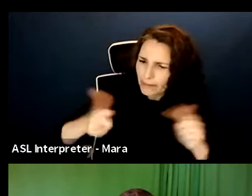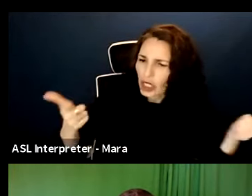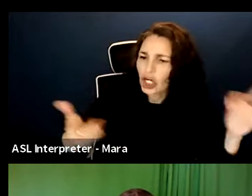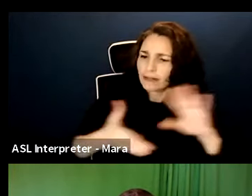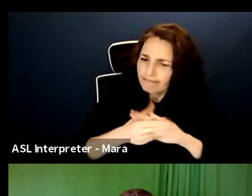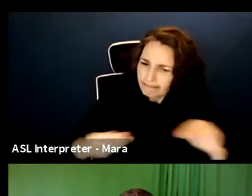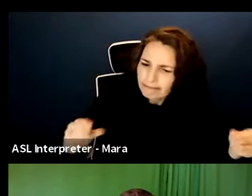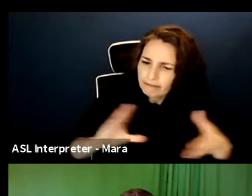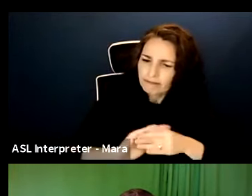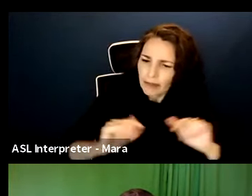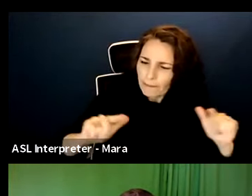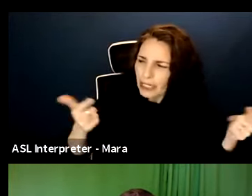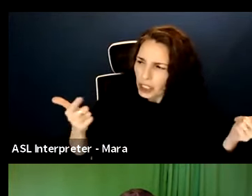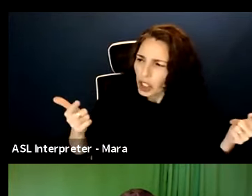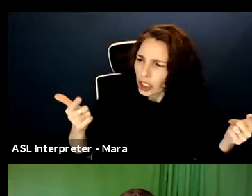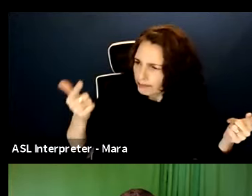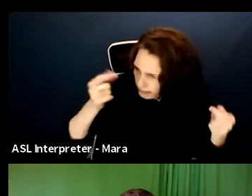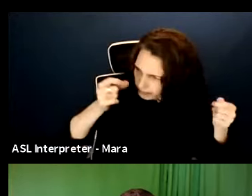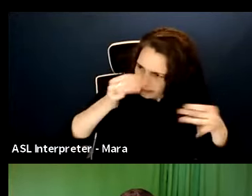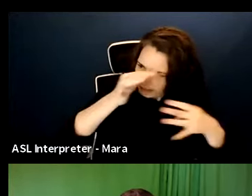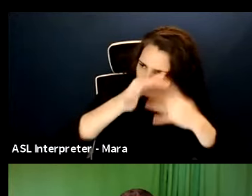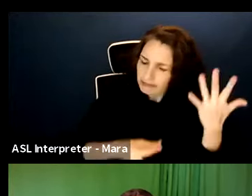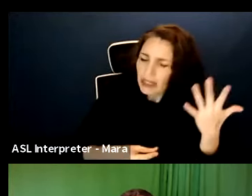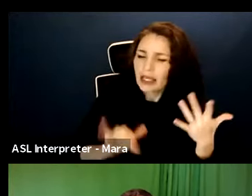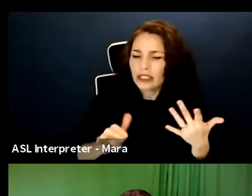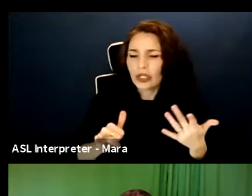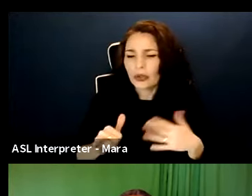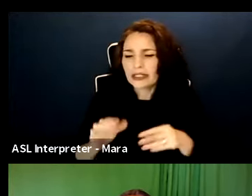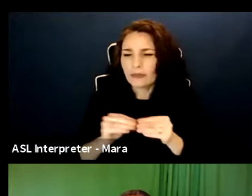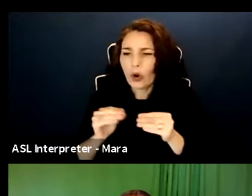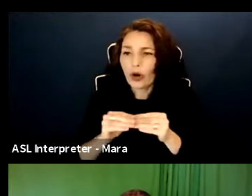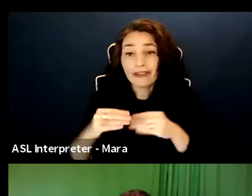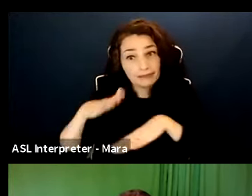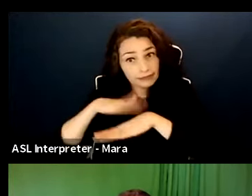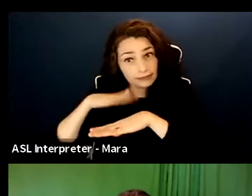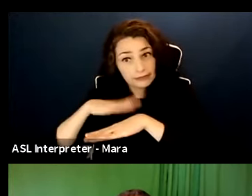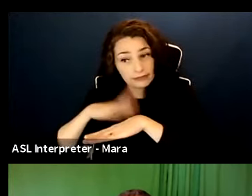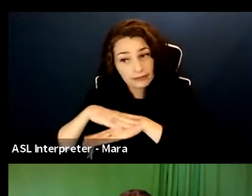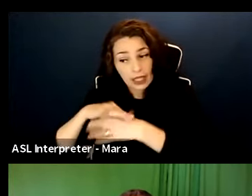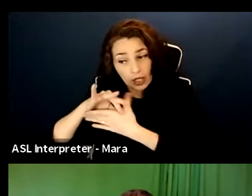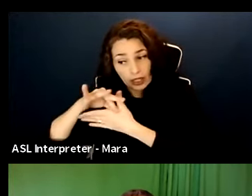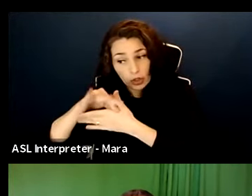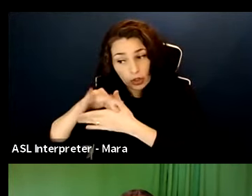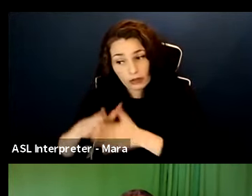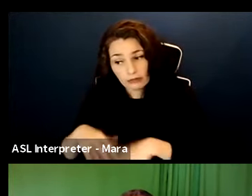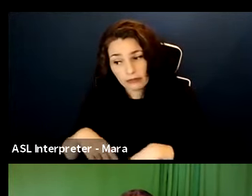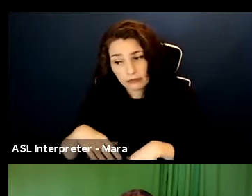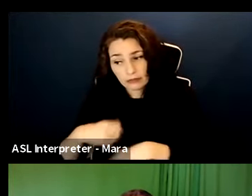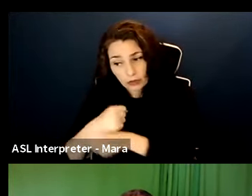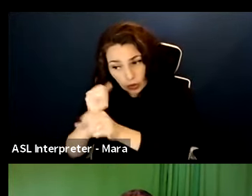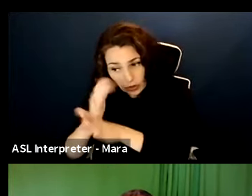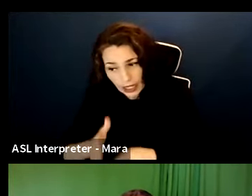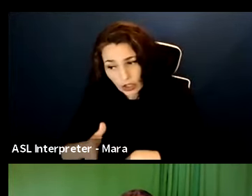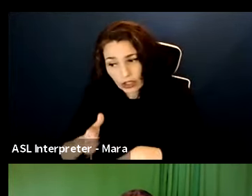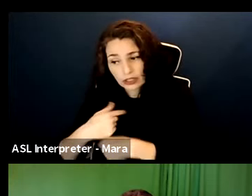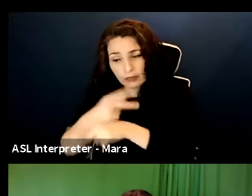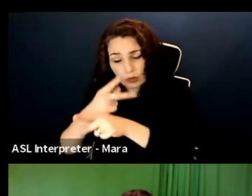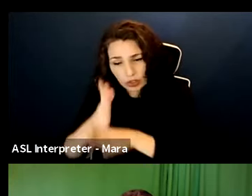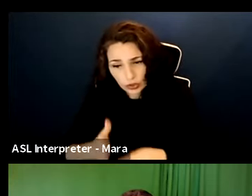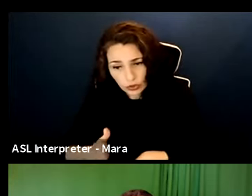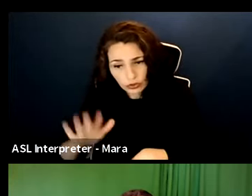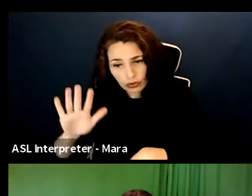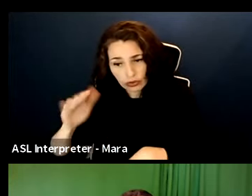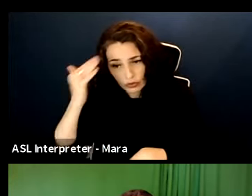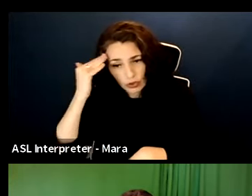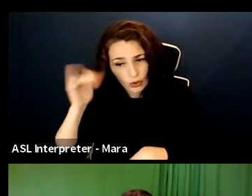to those, uh, producer creators is this is not a contract to then abuse because you have some